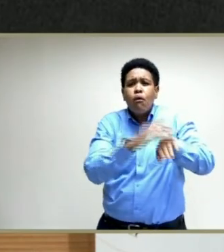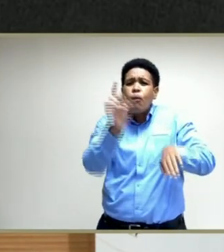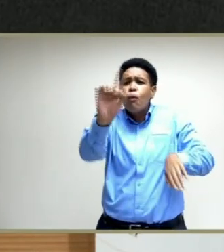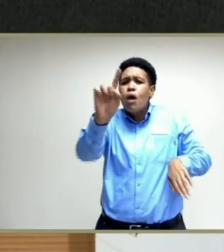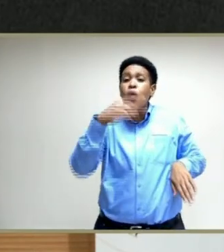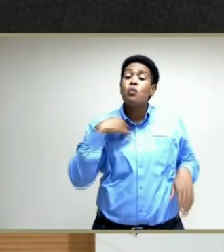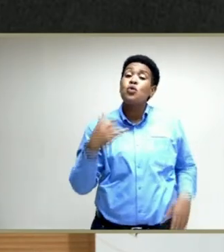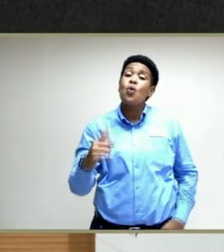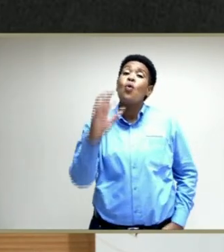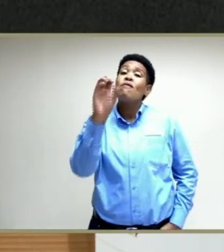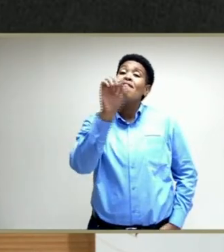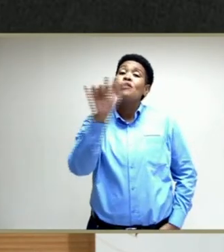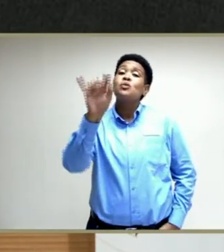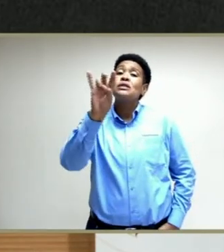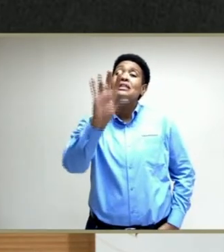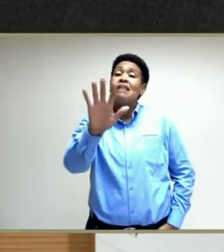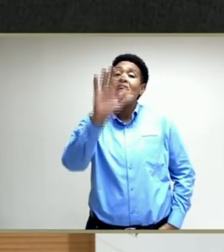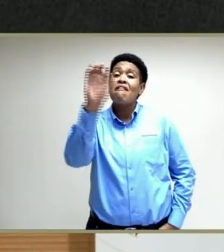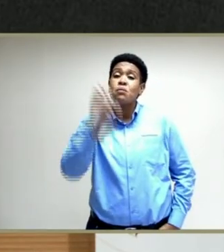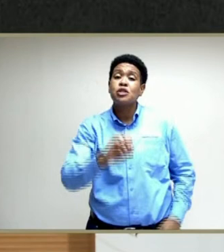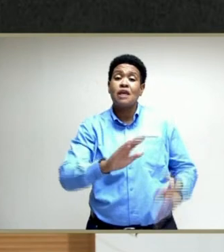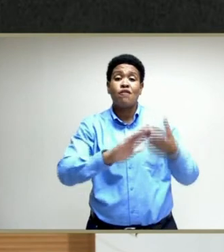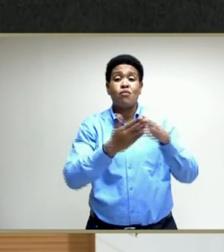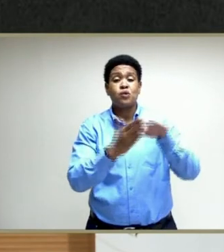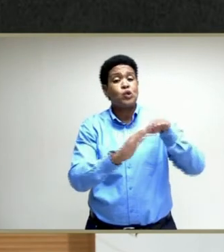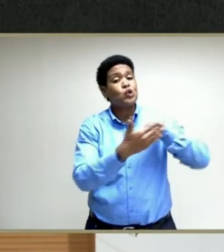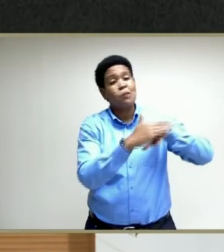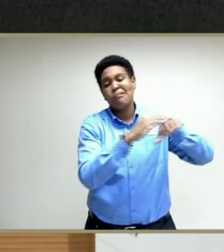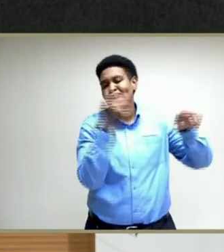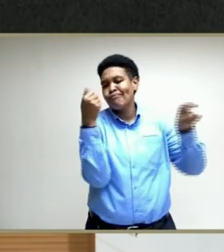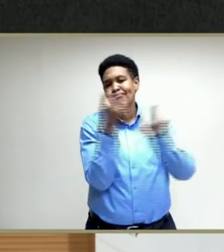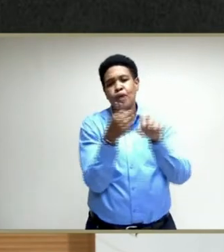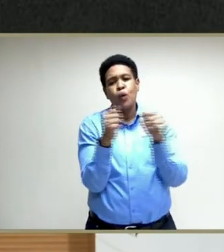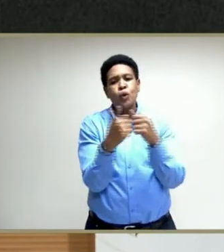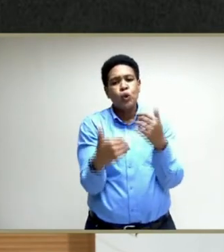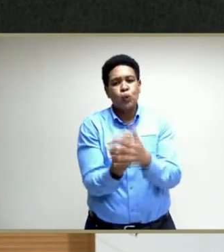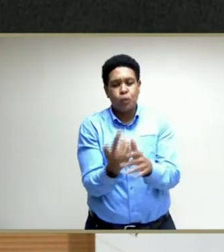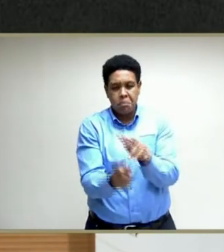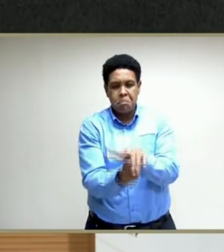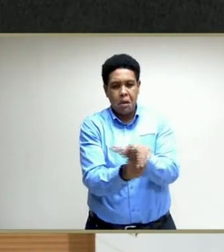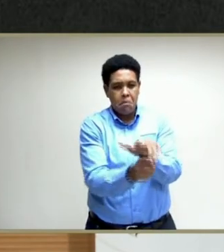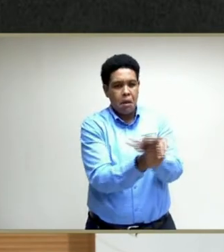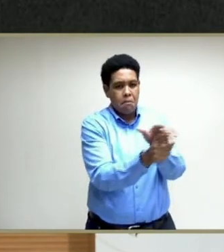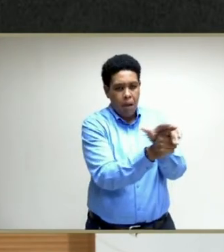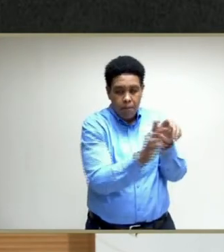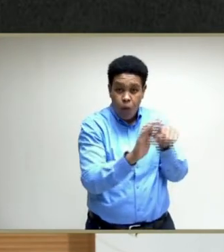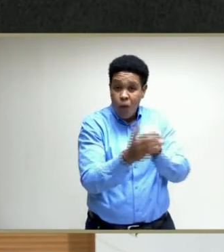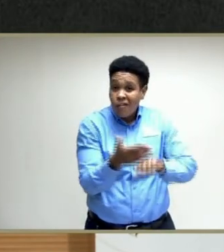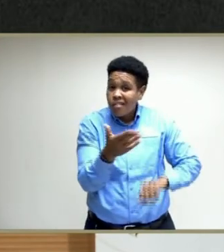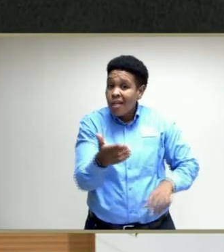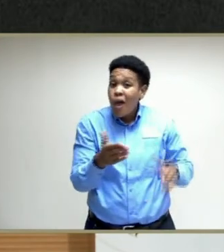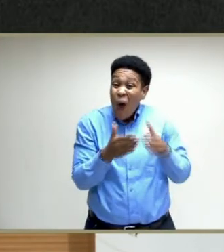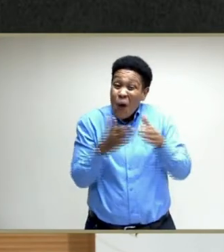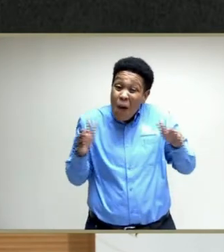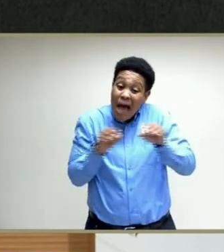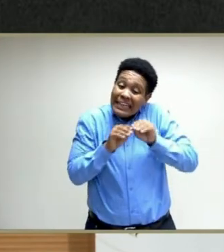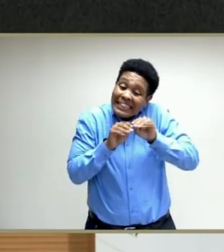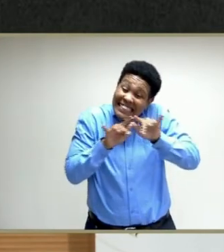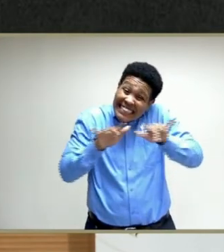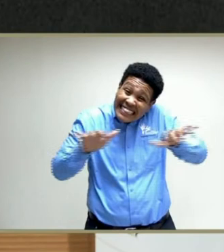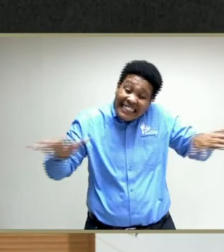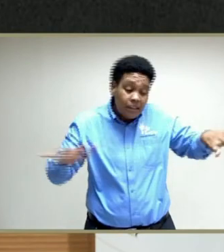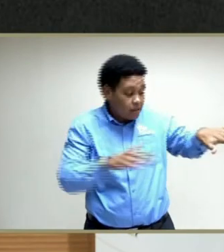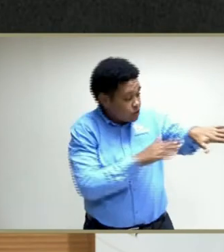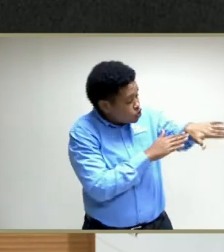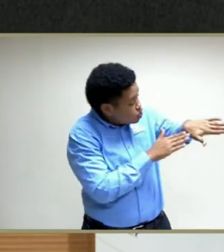where 50 to 75% of communities are being affected with newly confirmed cases widespread across the country.